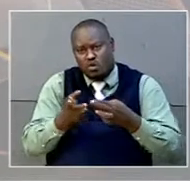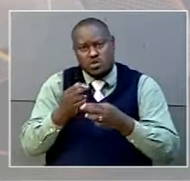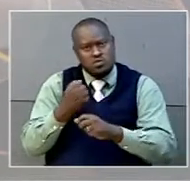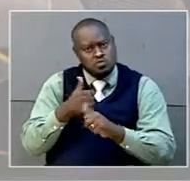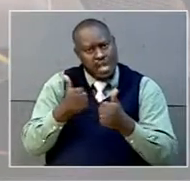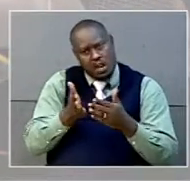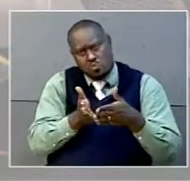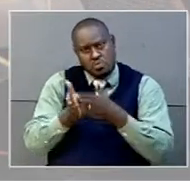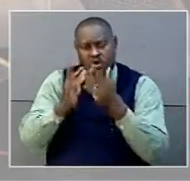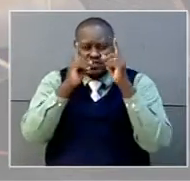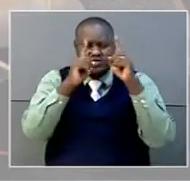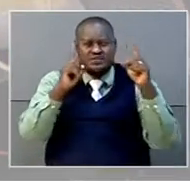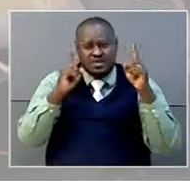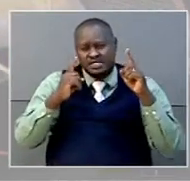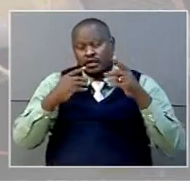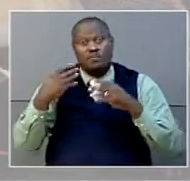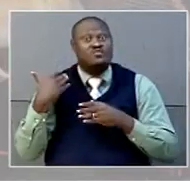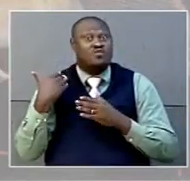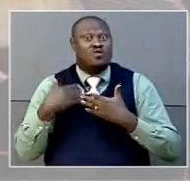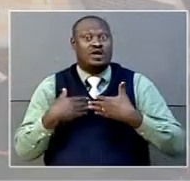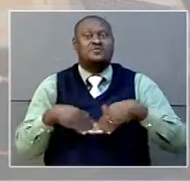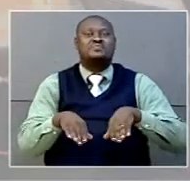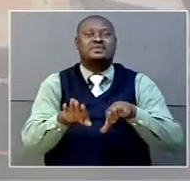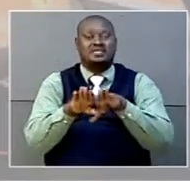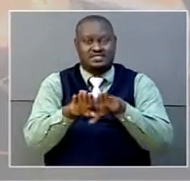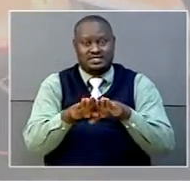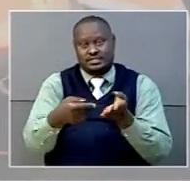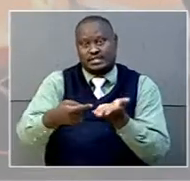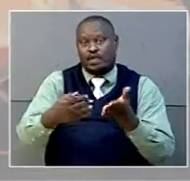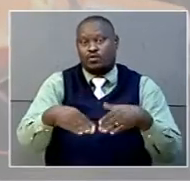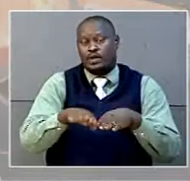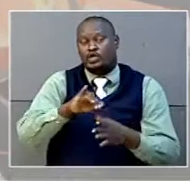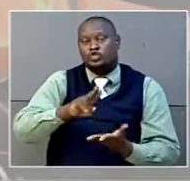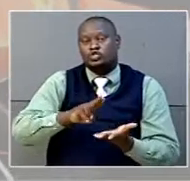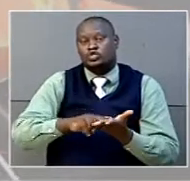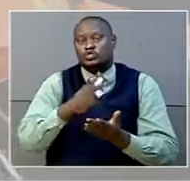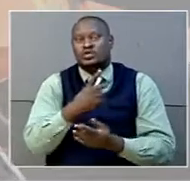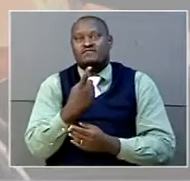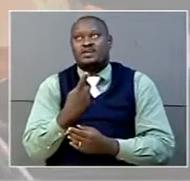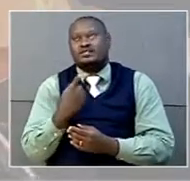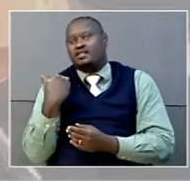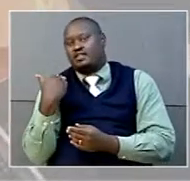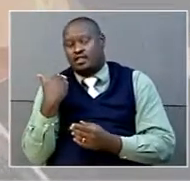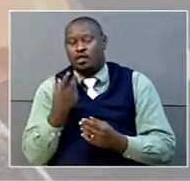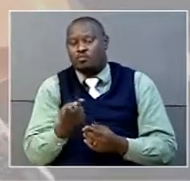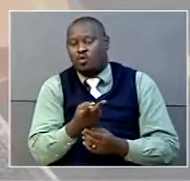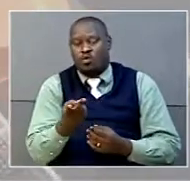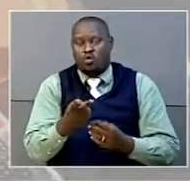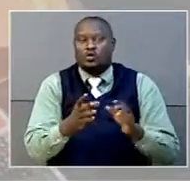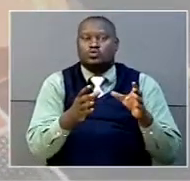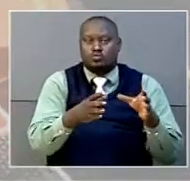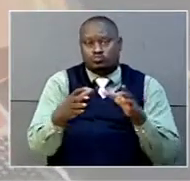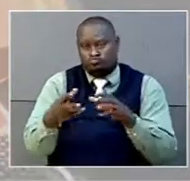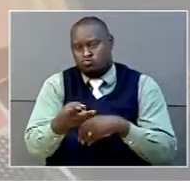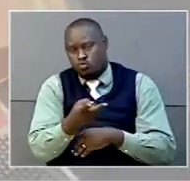the university follows a memorandum of understanding signed on June 21st between both parties after the